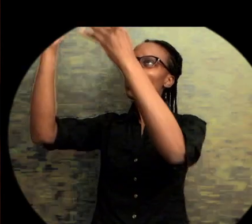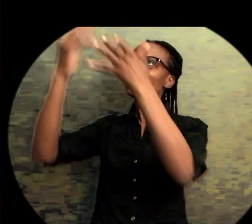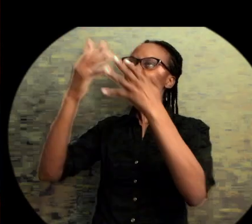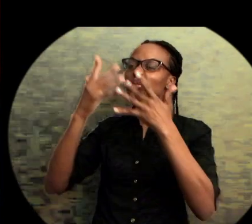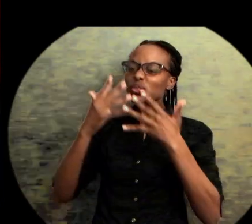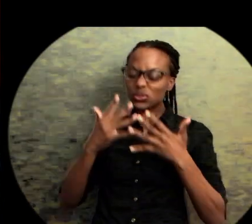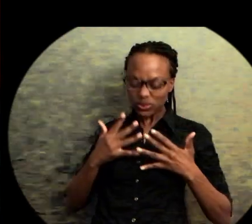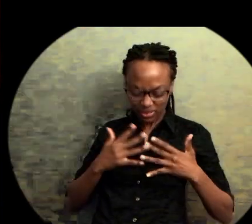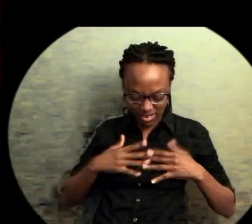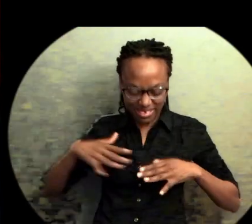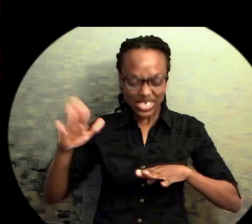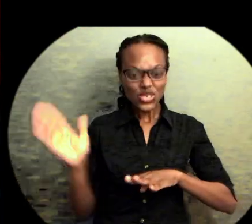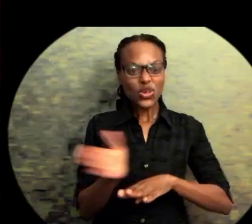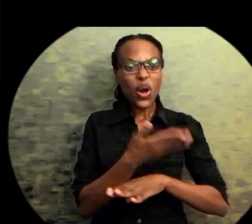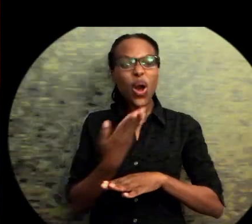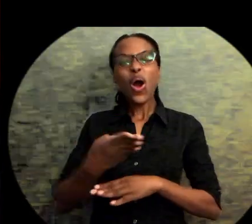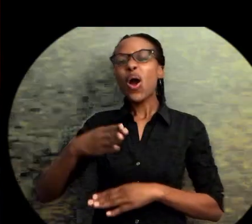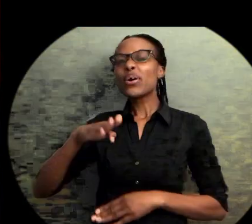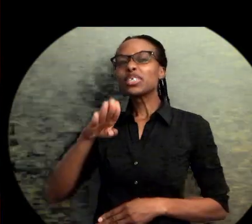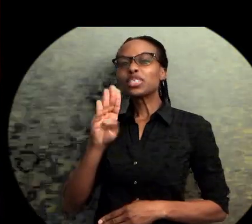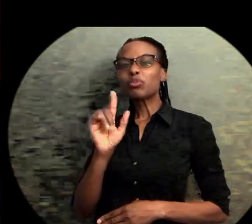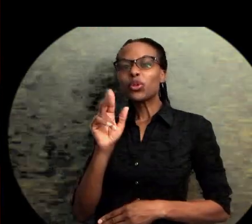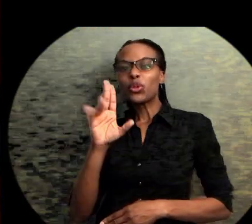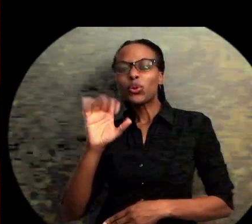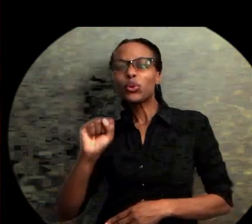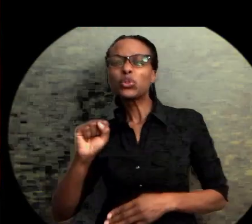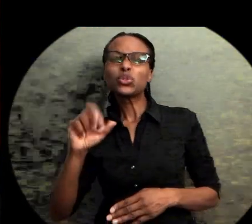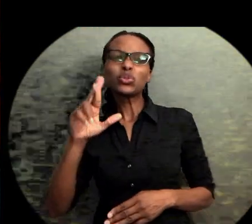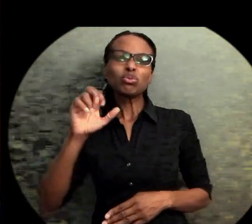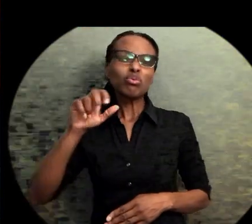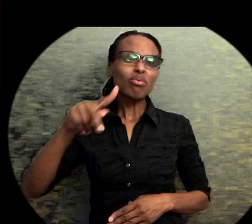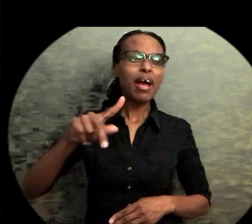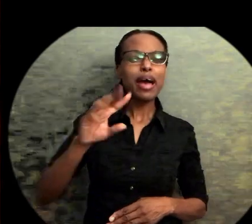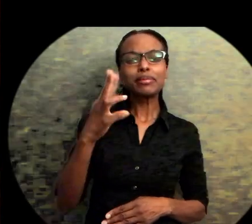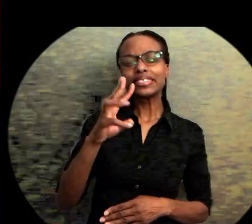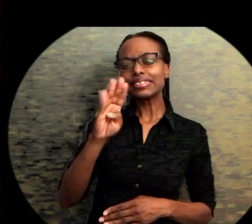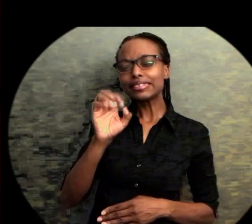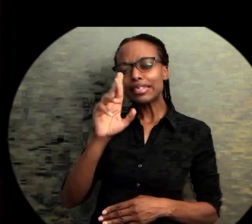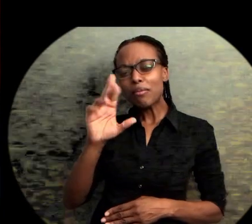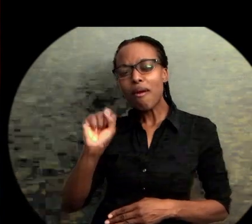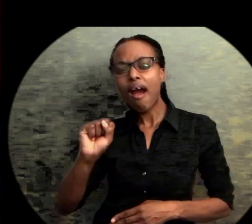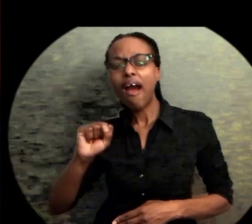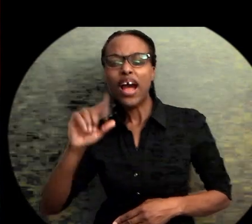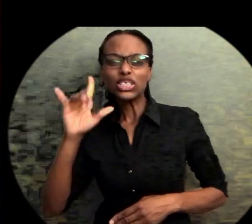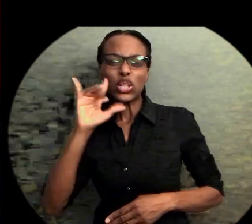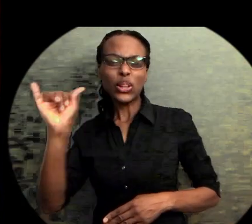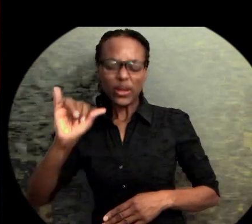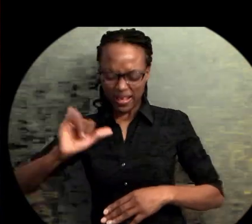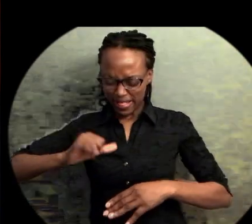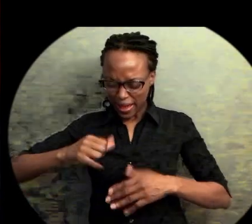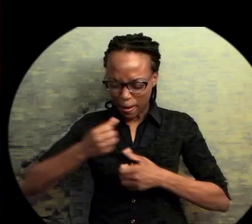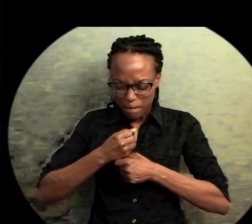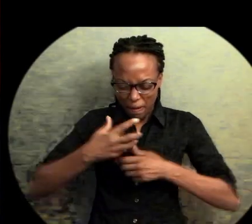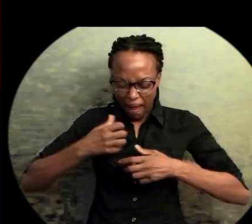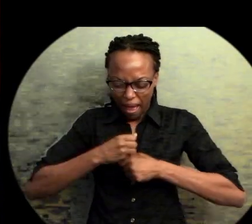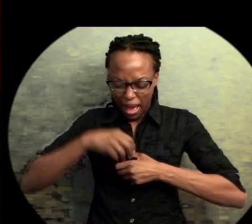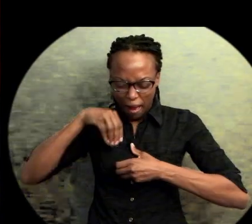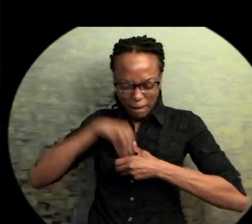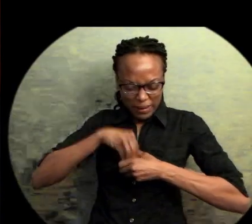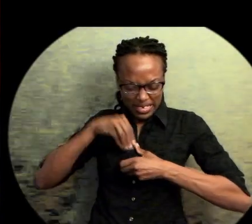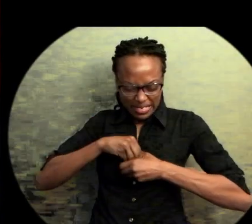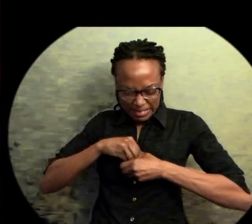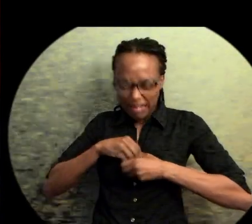scars. Spit 16 bars to diffuse that ticking time bomb. The ants can conquer the elephant.